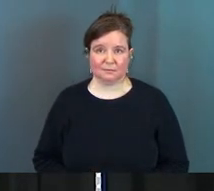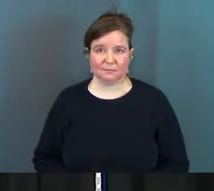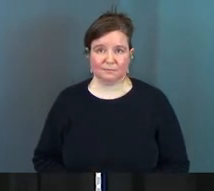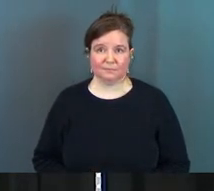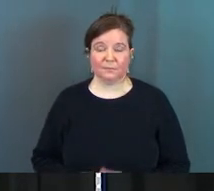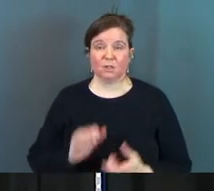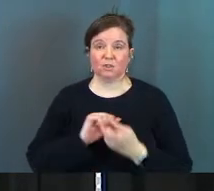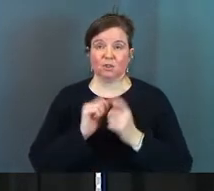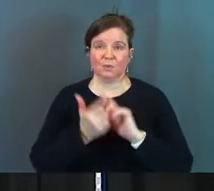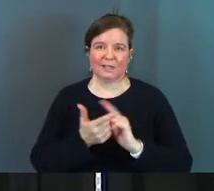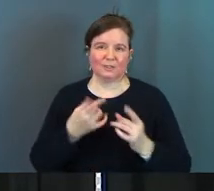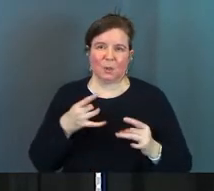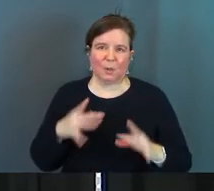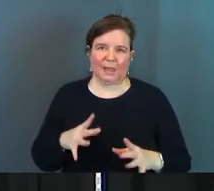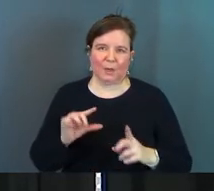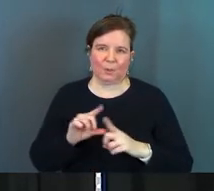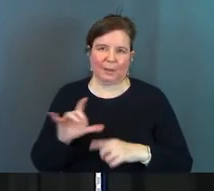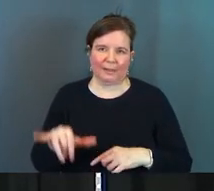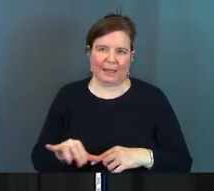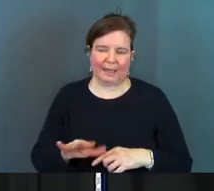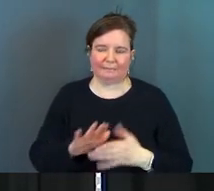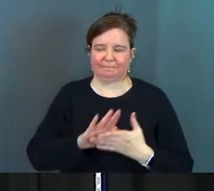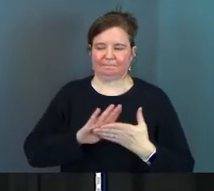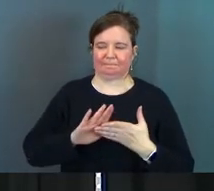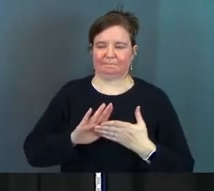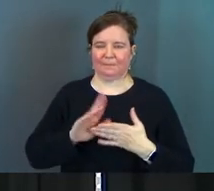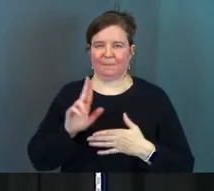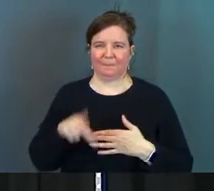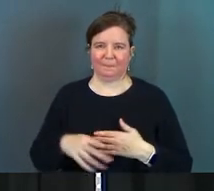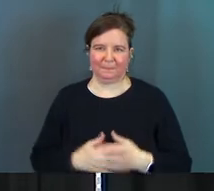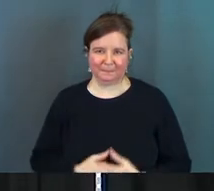the translators they don't like words like that though you know